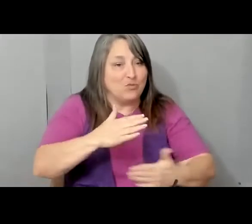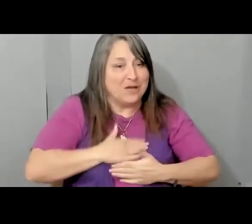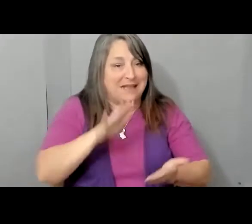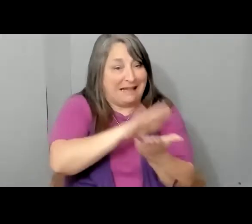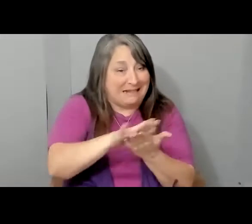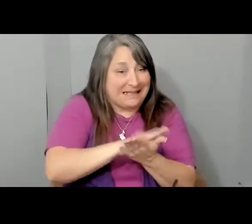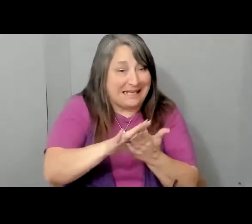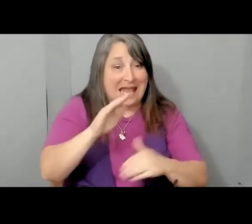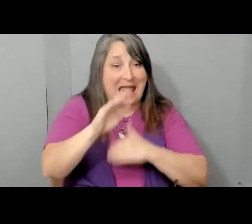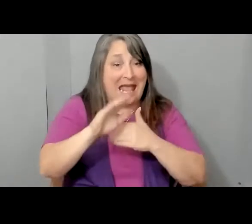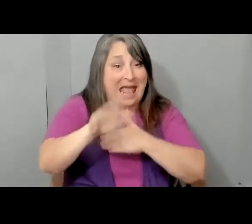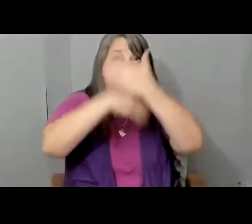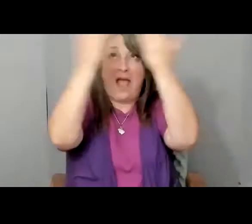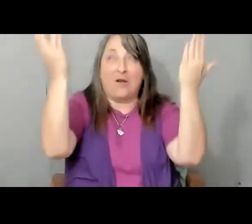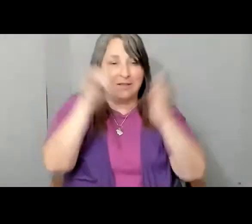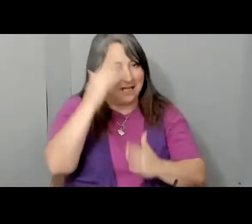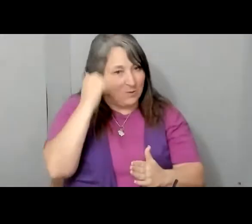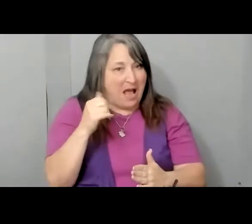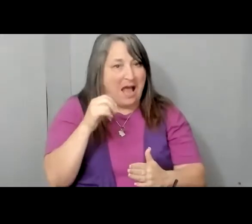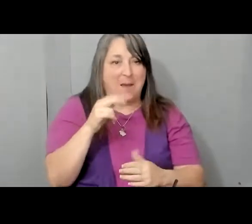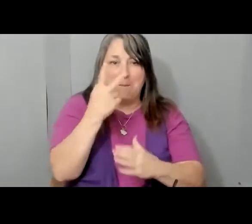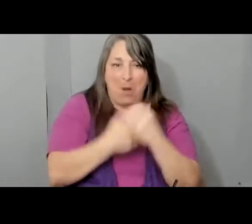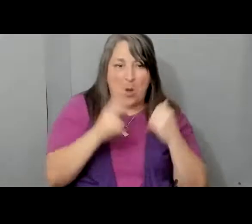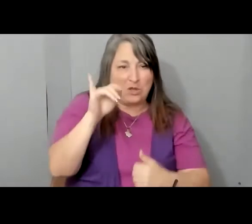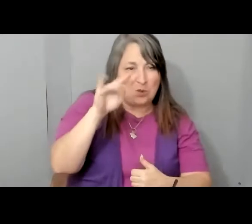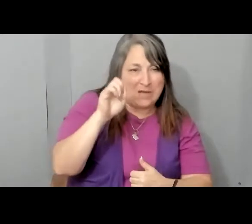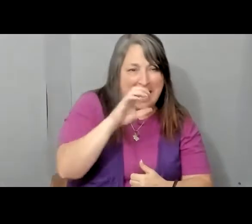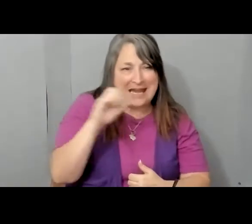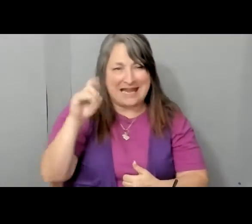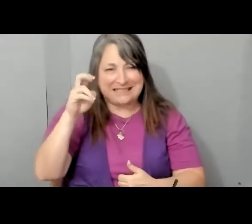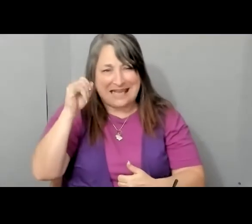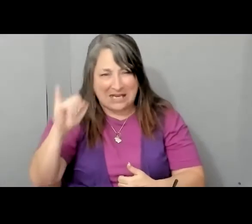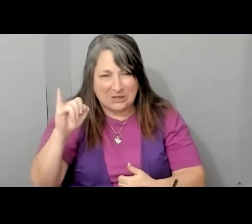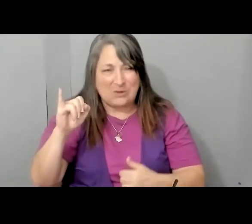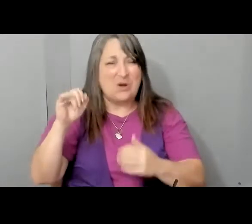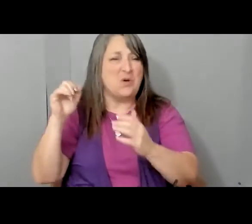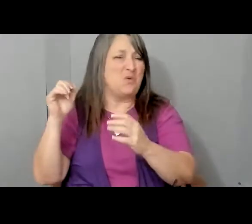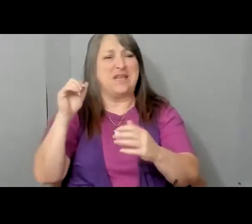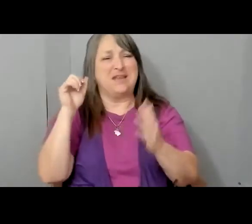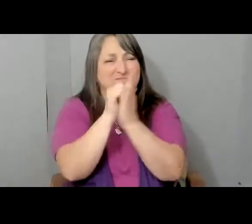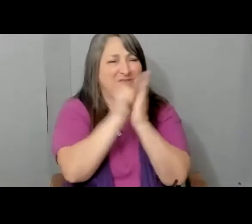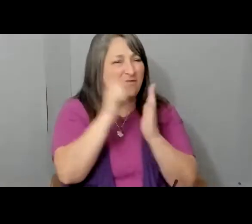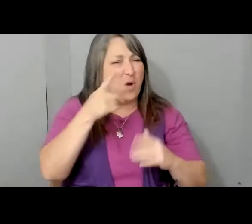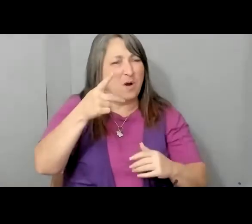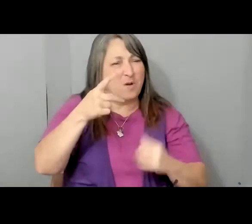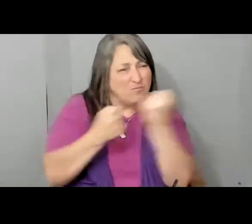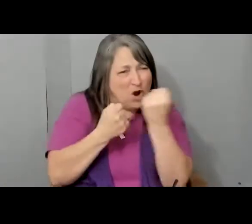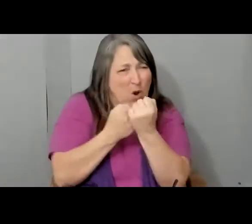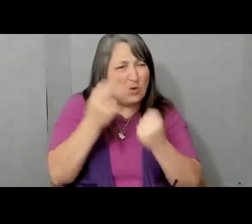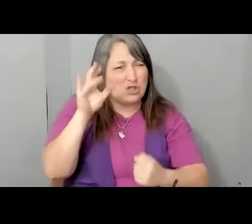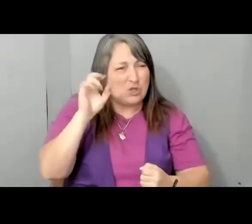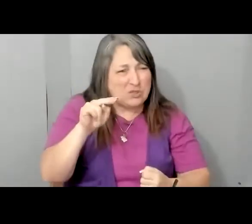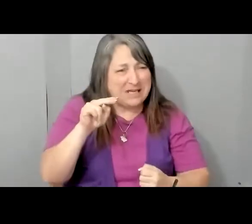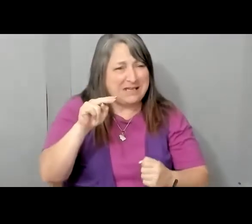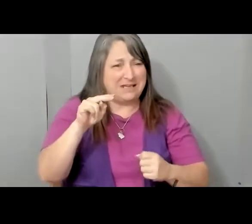why both Unite Here and SEIU knock on doors for pro-union candidates. We donate our hard-earned dollars